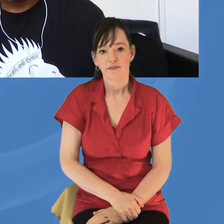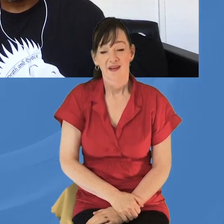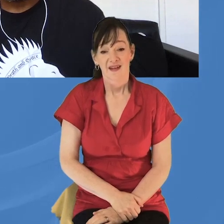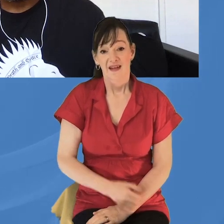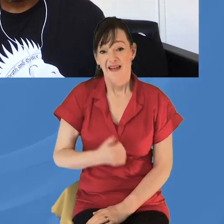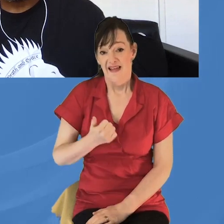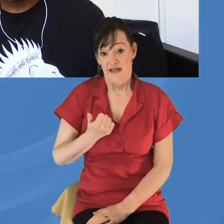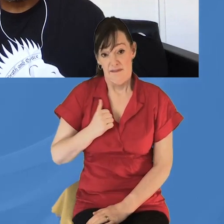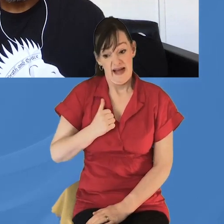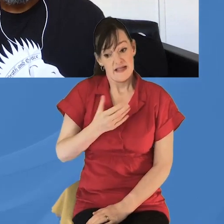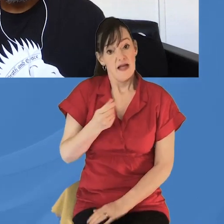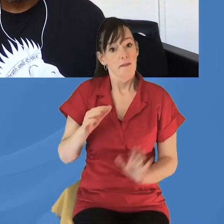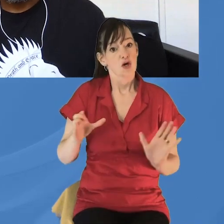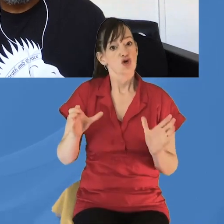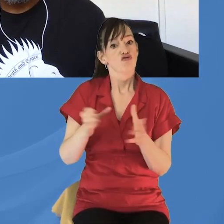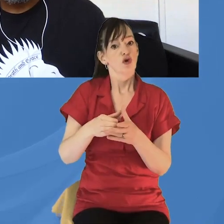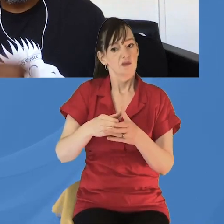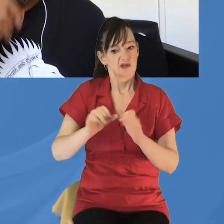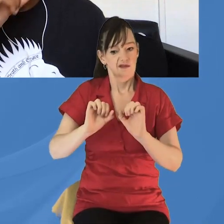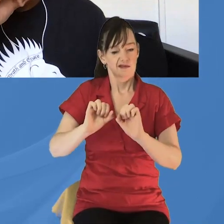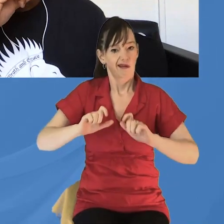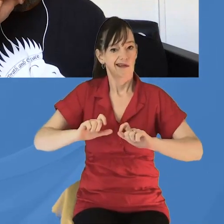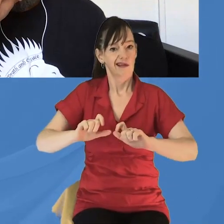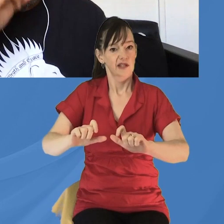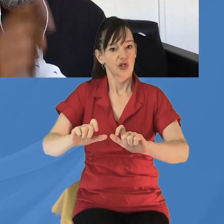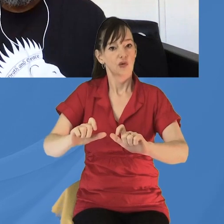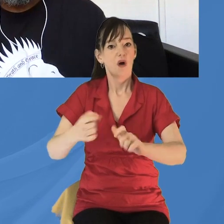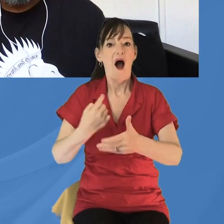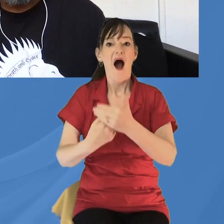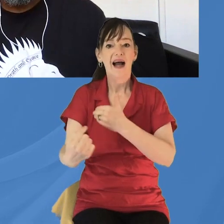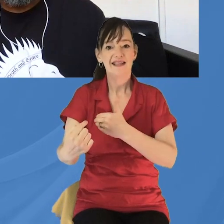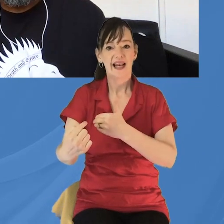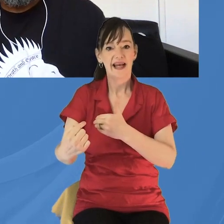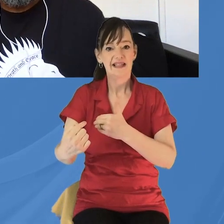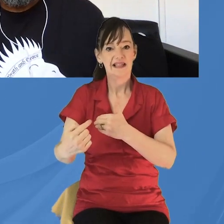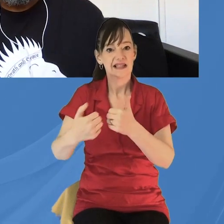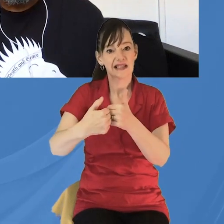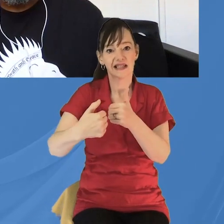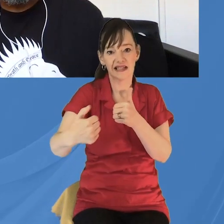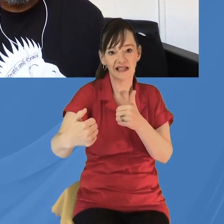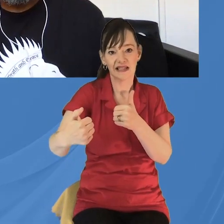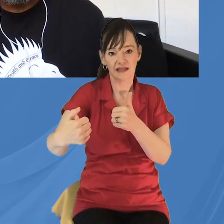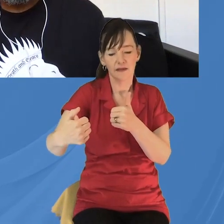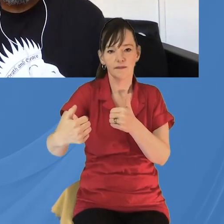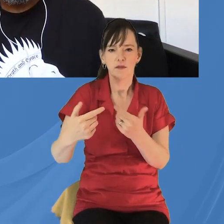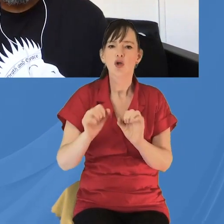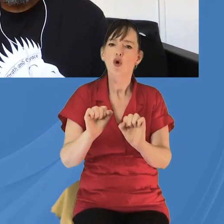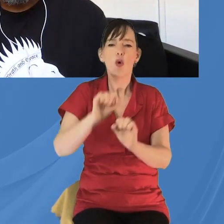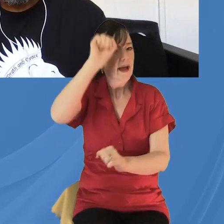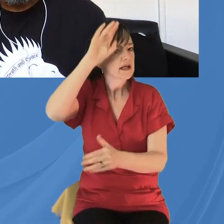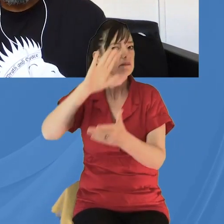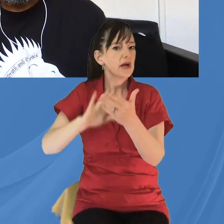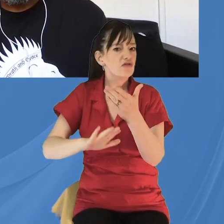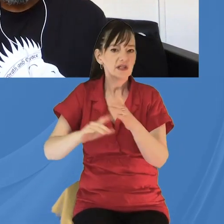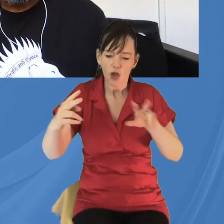particular are very isolated and continue to be even under the new rules. What are your experiences of helping to reach